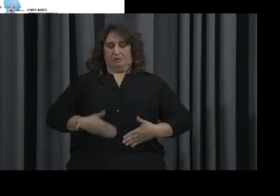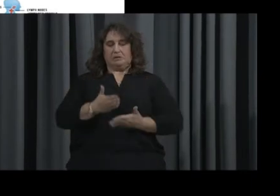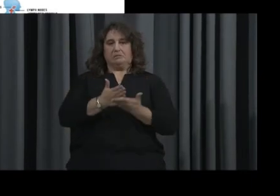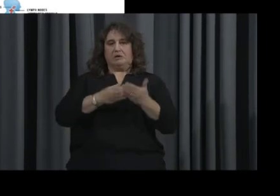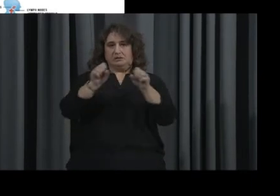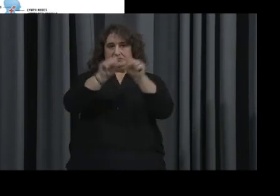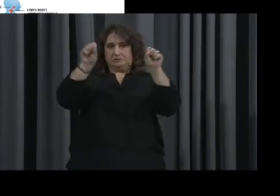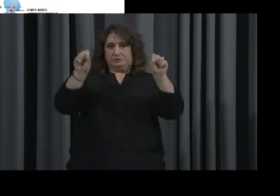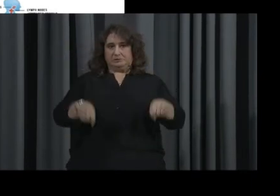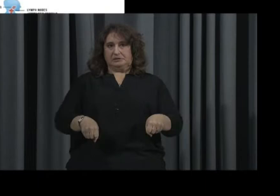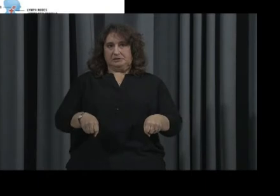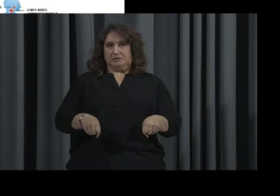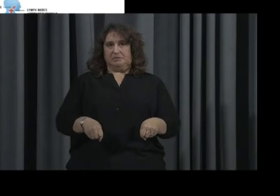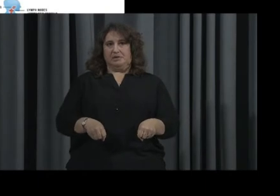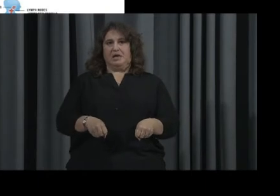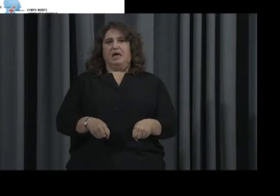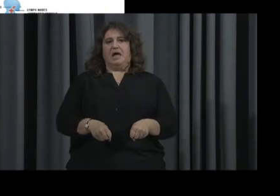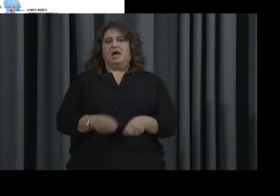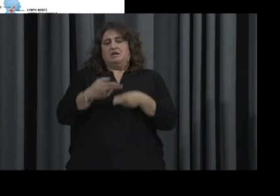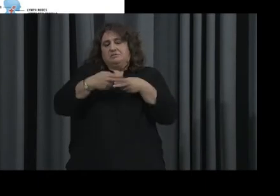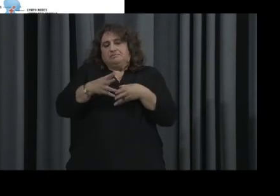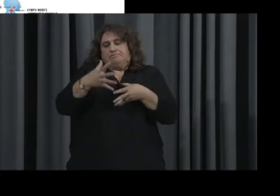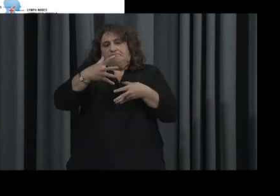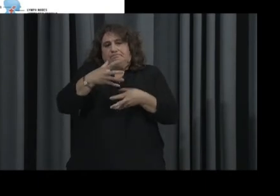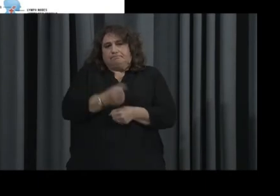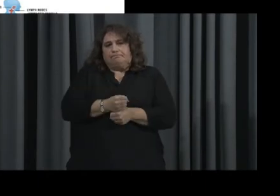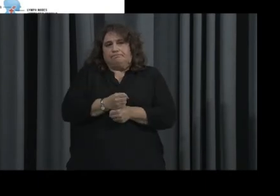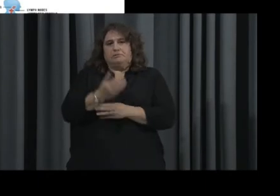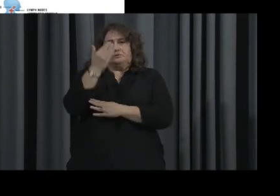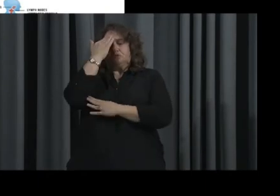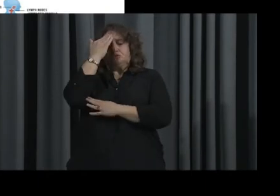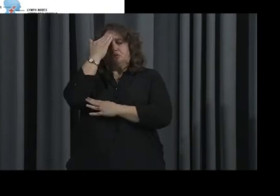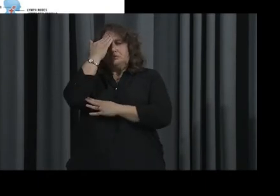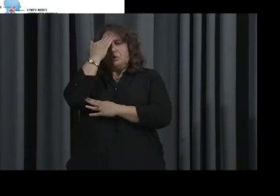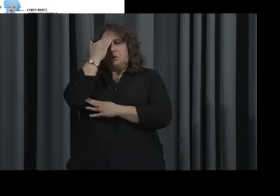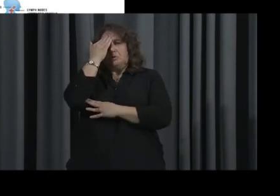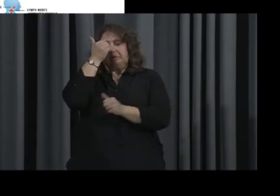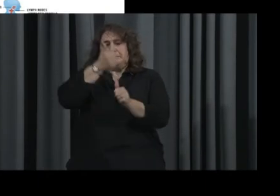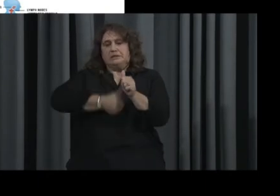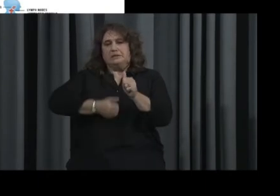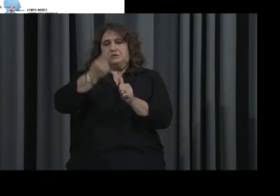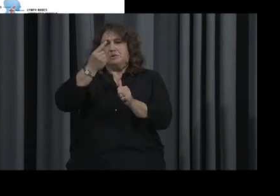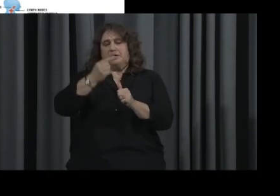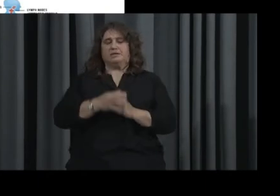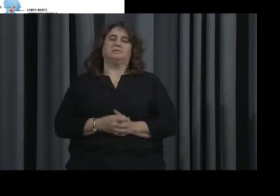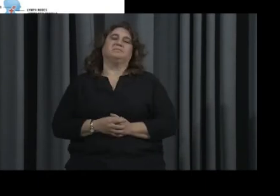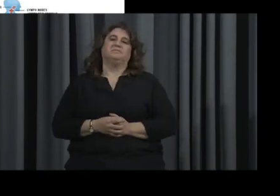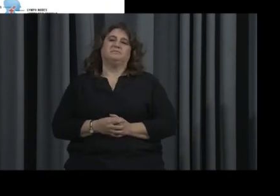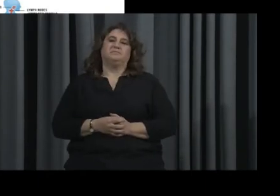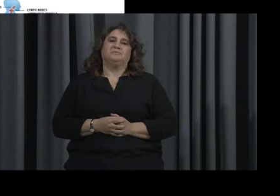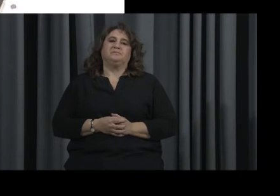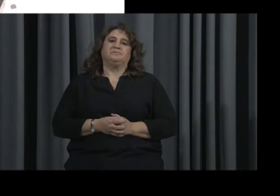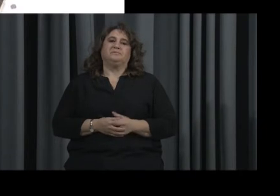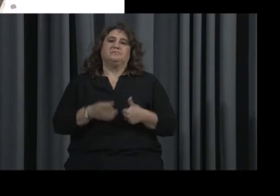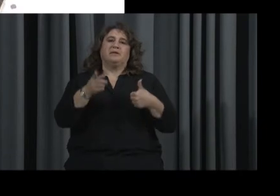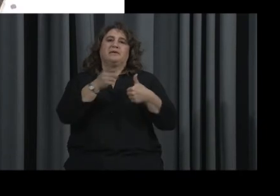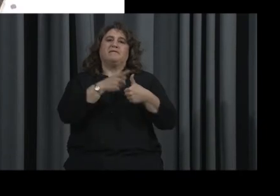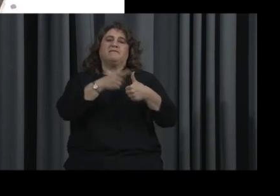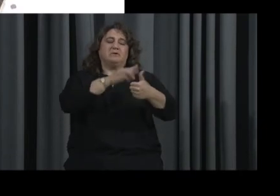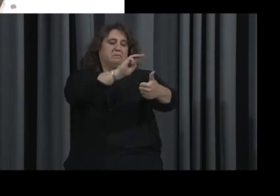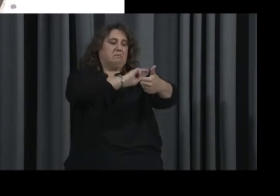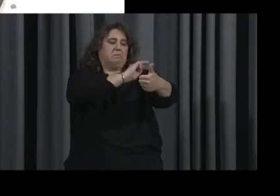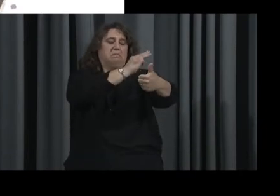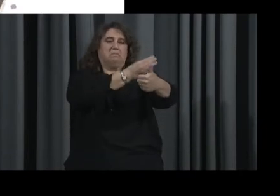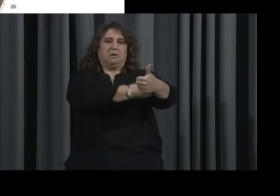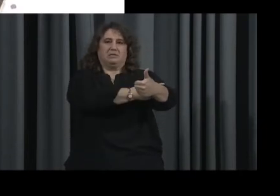And we are going to briefly review each one of those so you can have an idea of what they do. Alright, our first one we have is the muscles